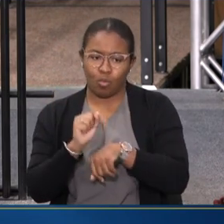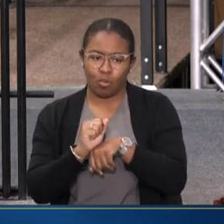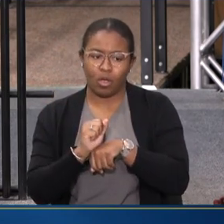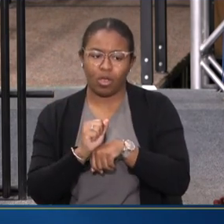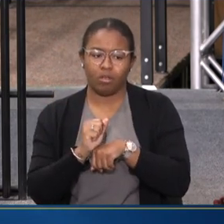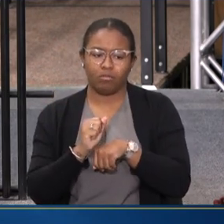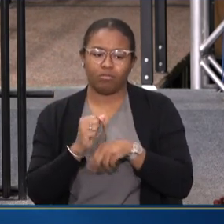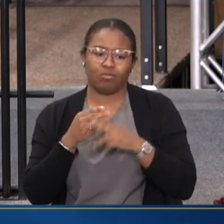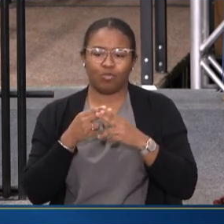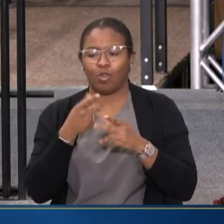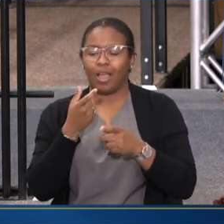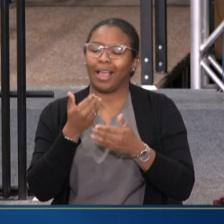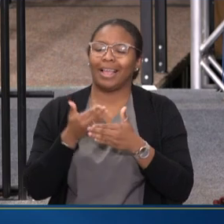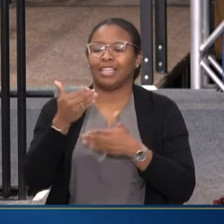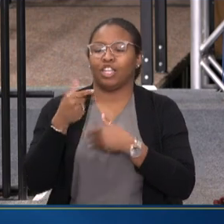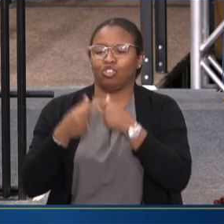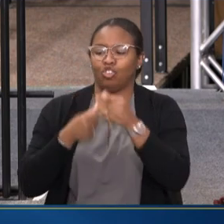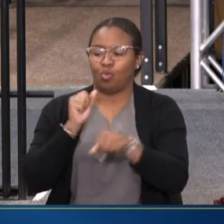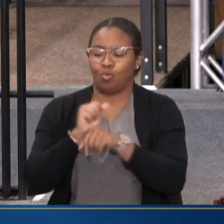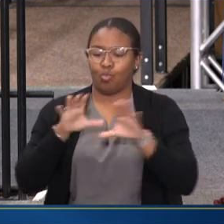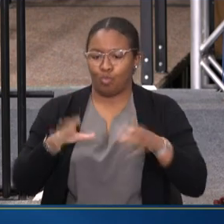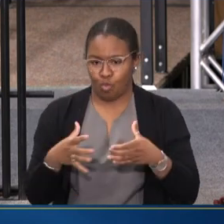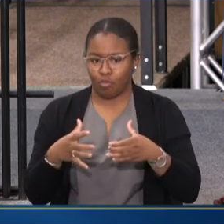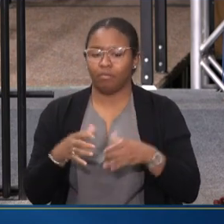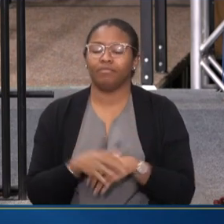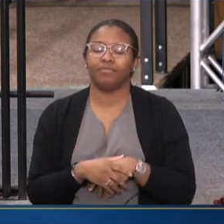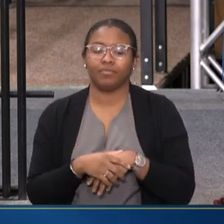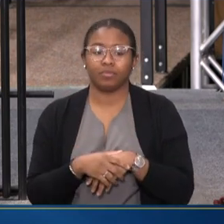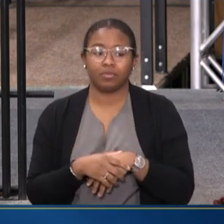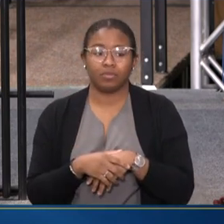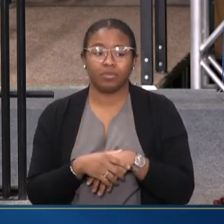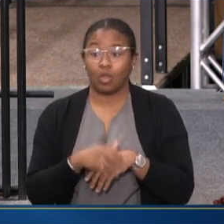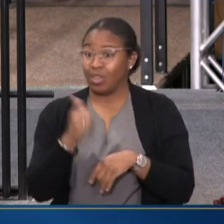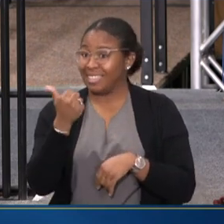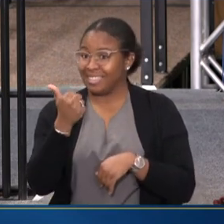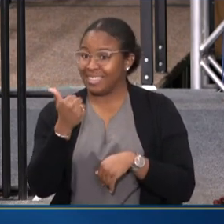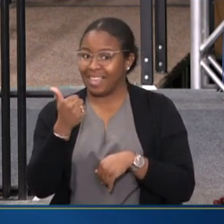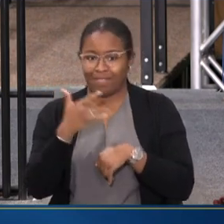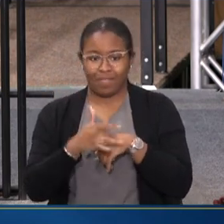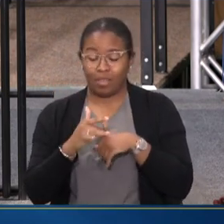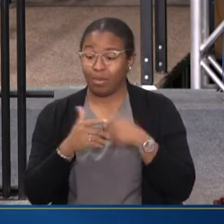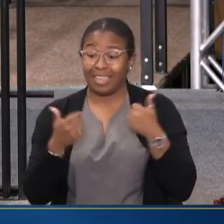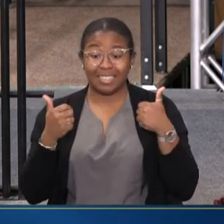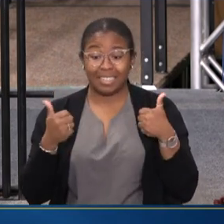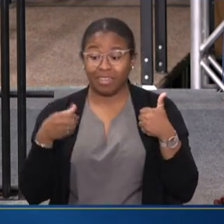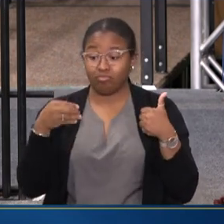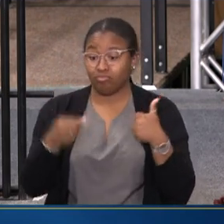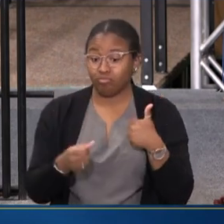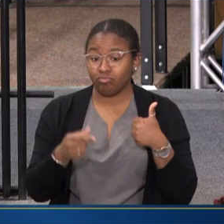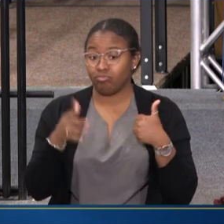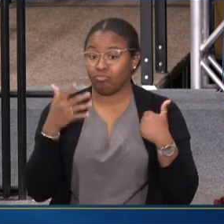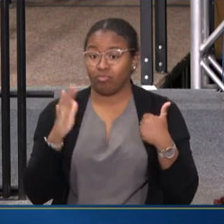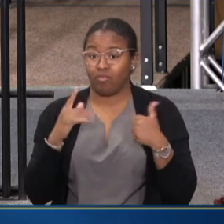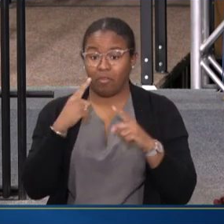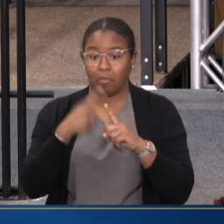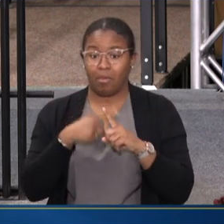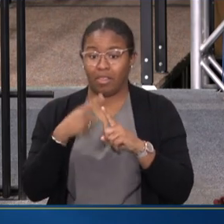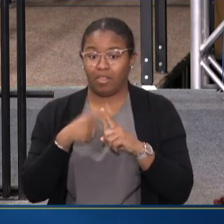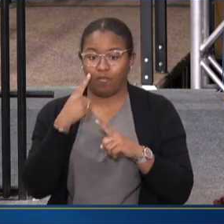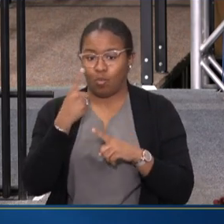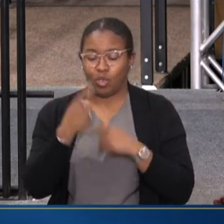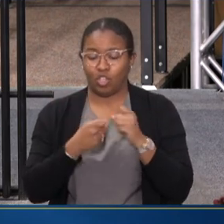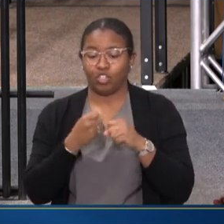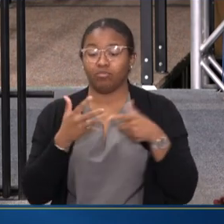IN WHAT WE CALLED OUR NEXT GEN WORK GROUP. AND WE ONLY HAD 10 SEATS, WE HAD 10 STIPENDS TO BE ABLE TO PAY THEM FOR A MONTHLY FOR 12